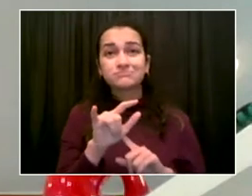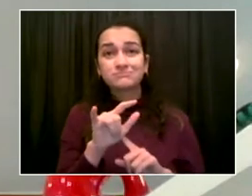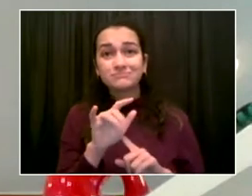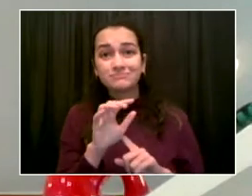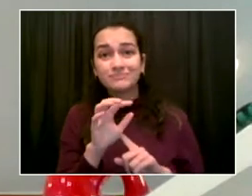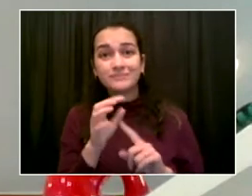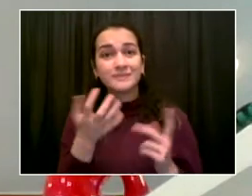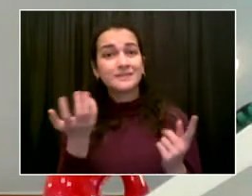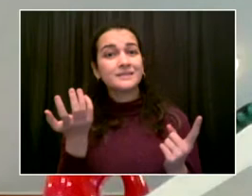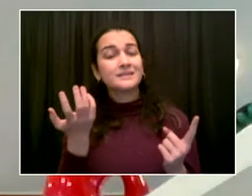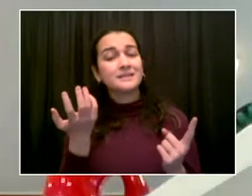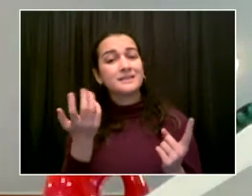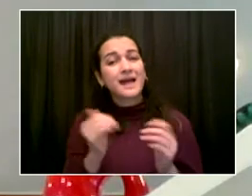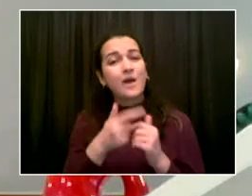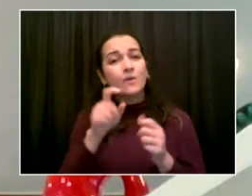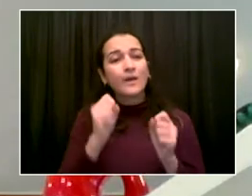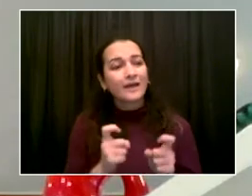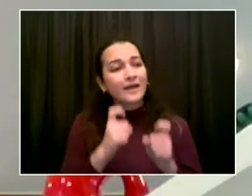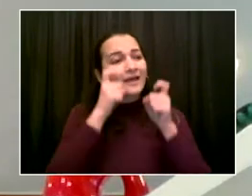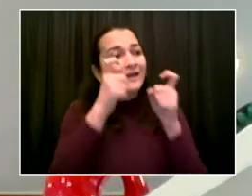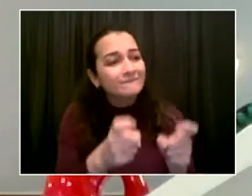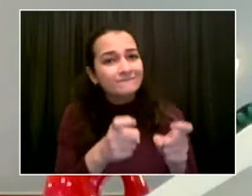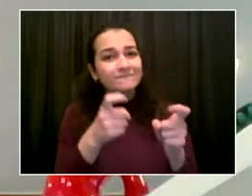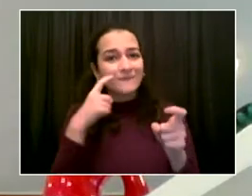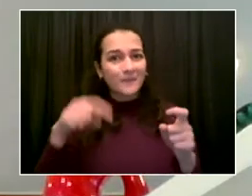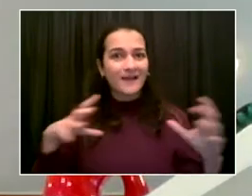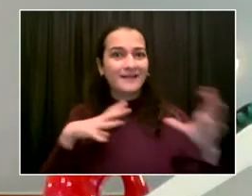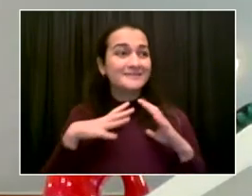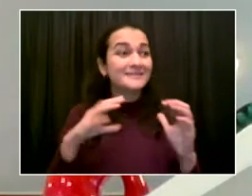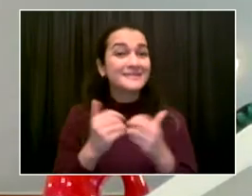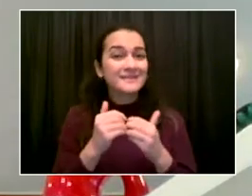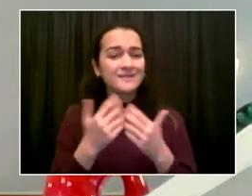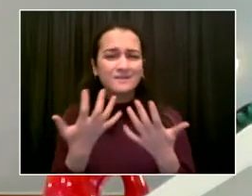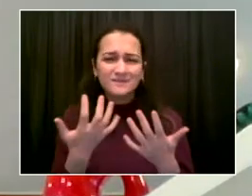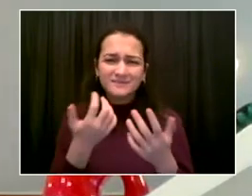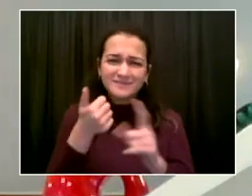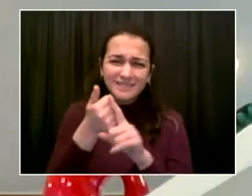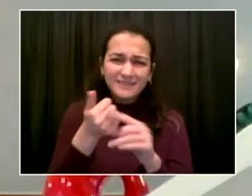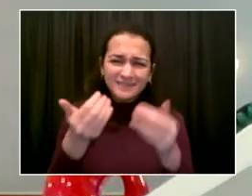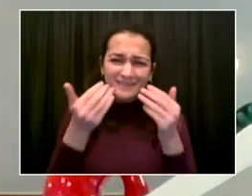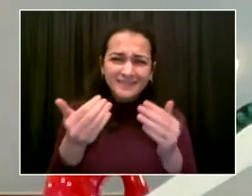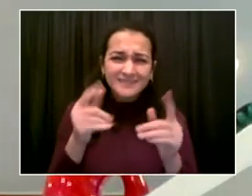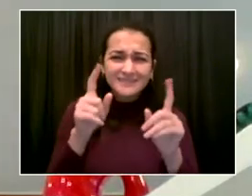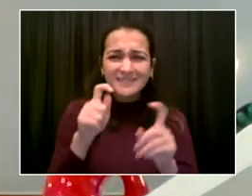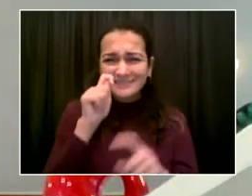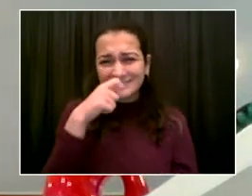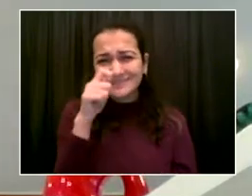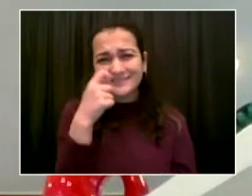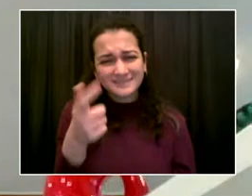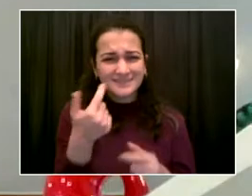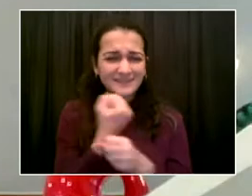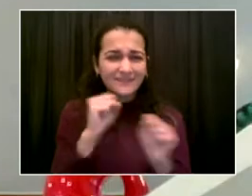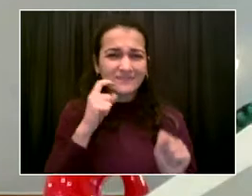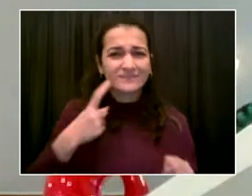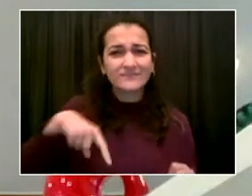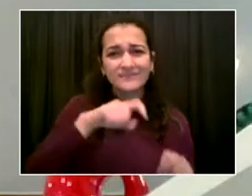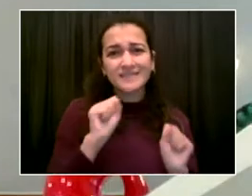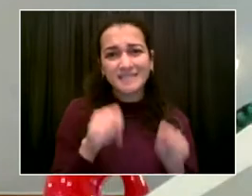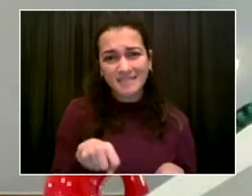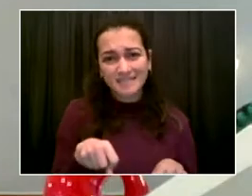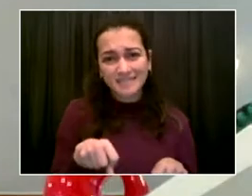to help you do it, including bringing you a PCR test to your home so that we'll know as soon as possible when Omicron comes into our city.